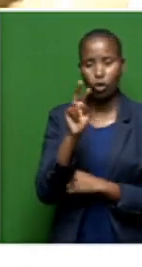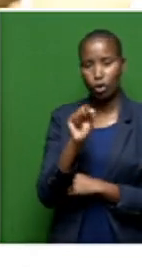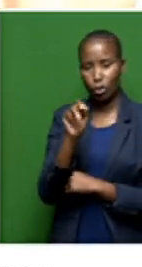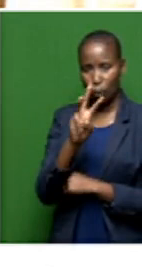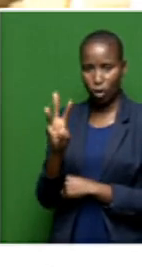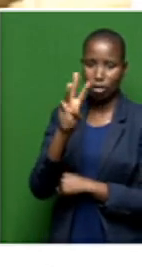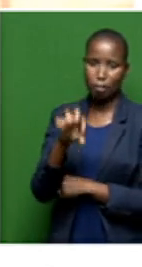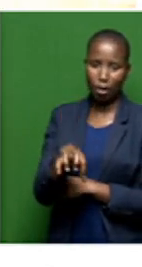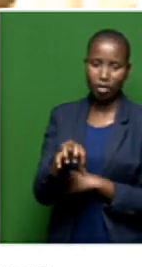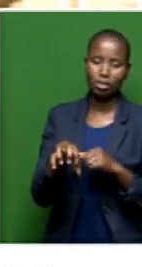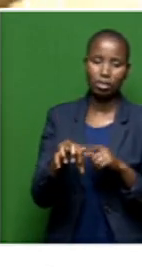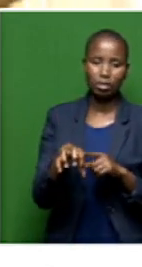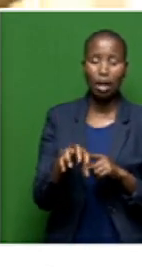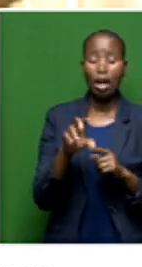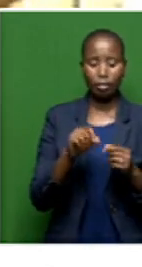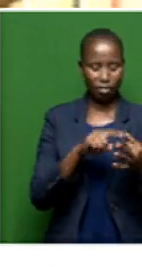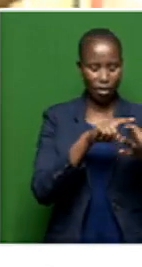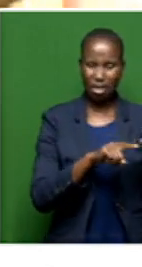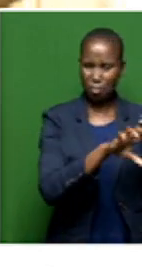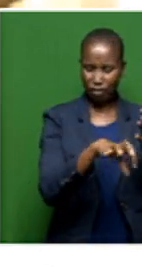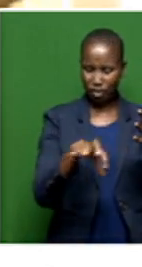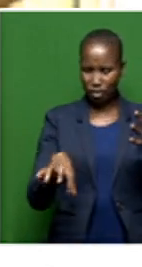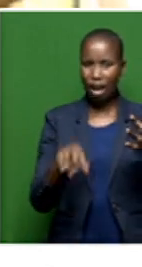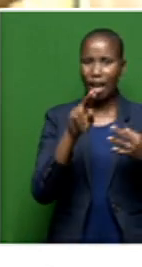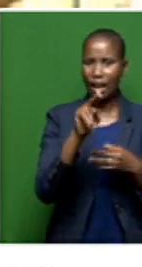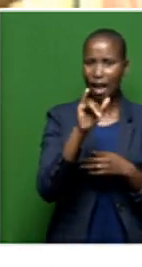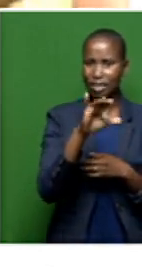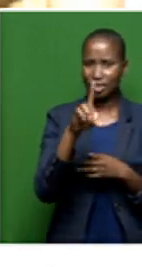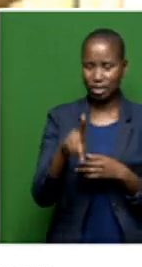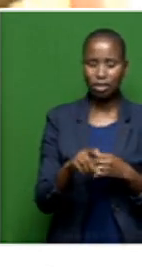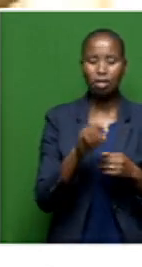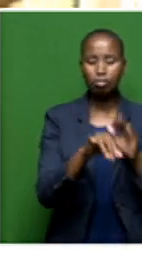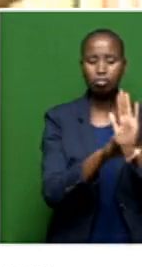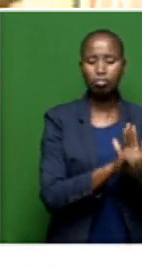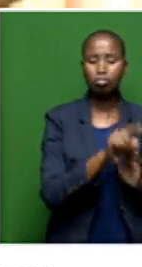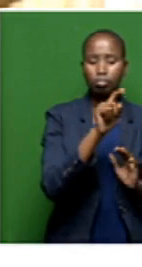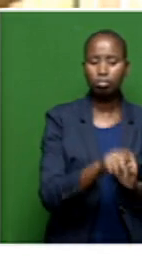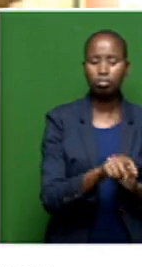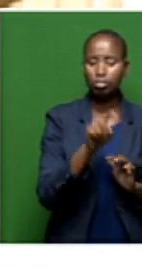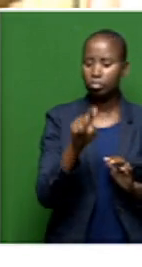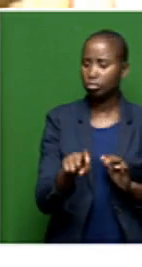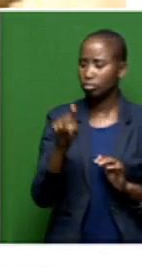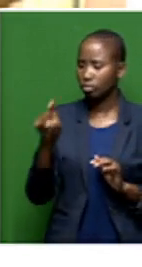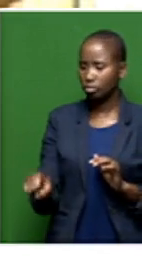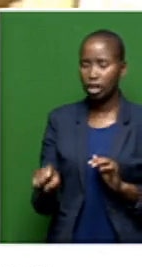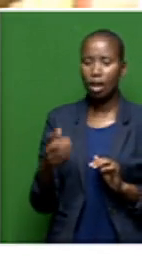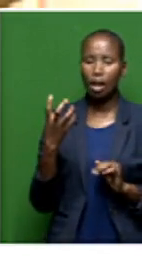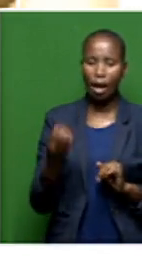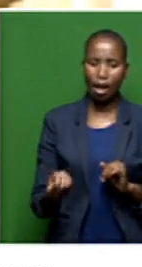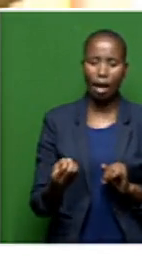province is one of the three that the NICT has detected, really a flu variant that is